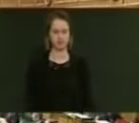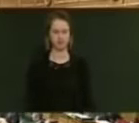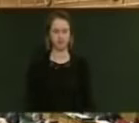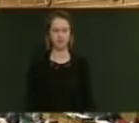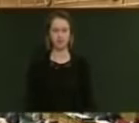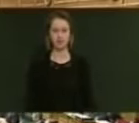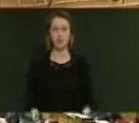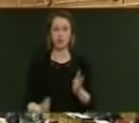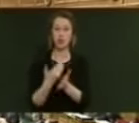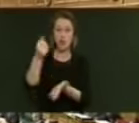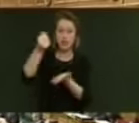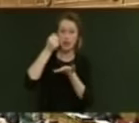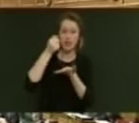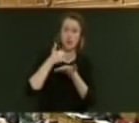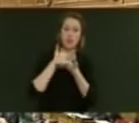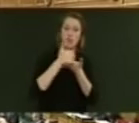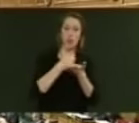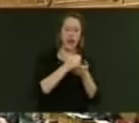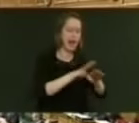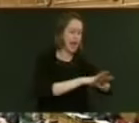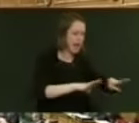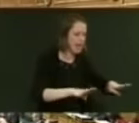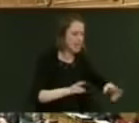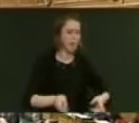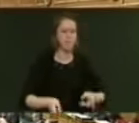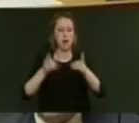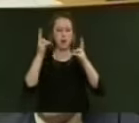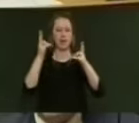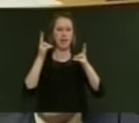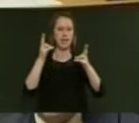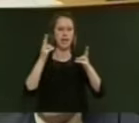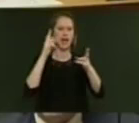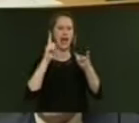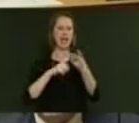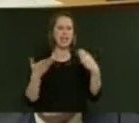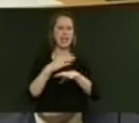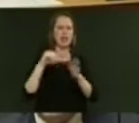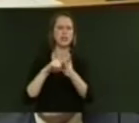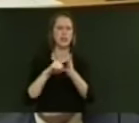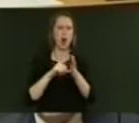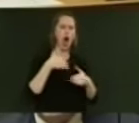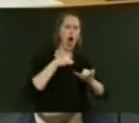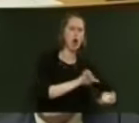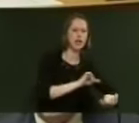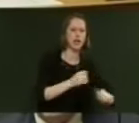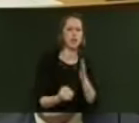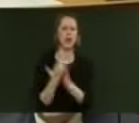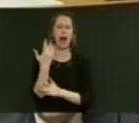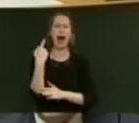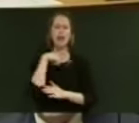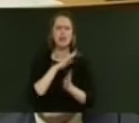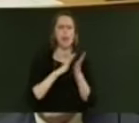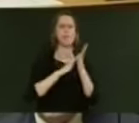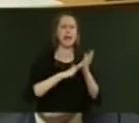This new funding will support land and building clearances. It will also cover the cost of owning and developing the hundreds of